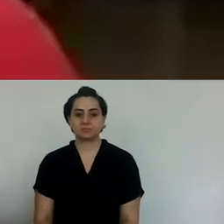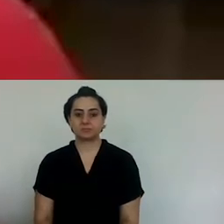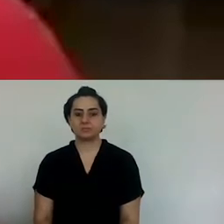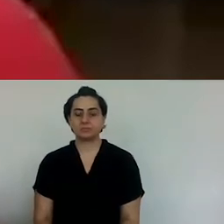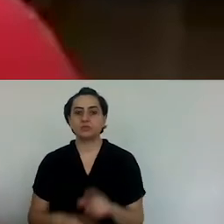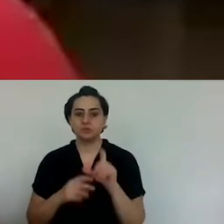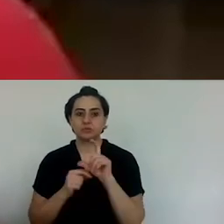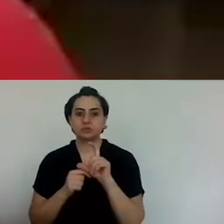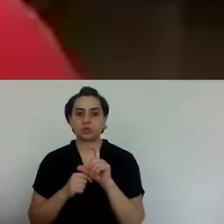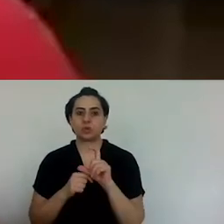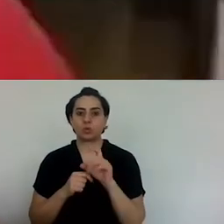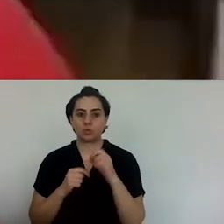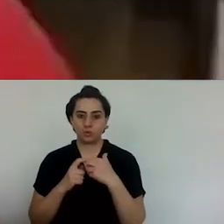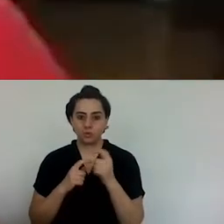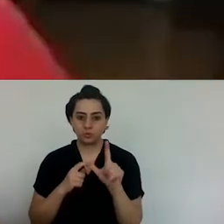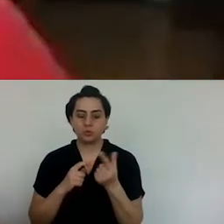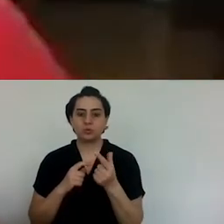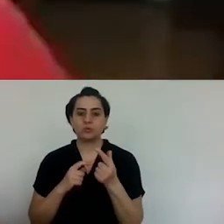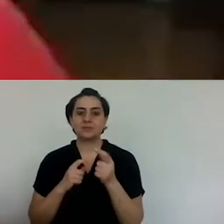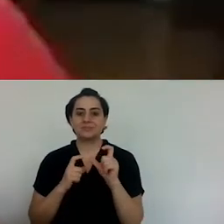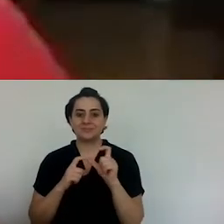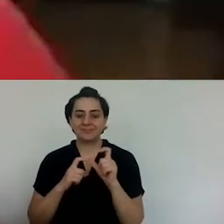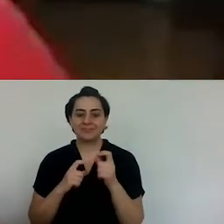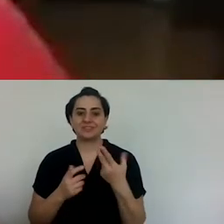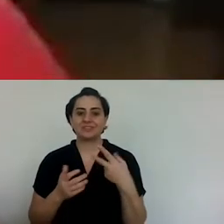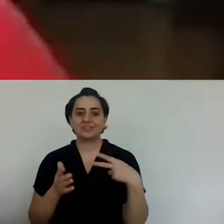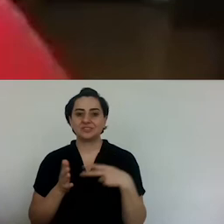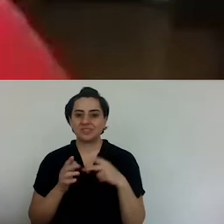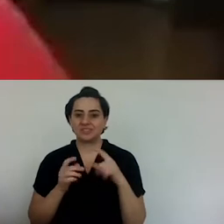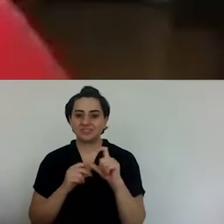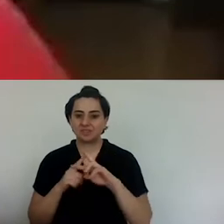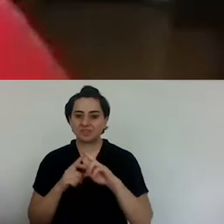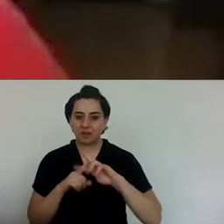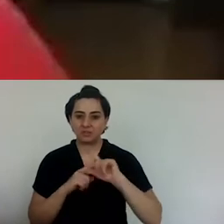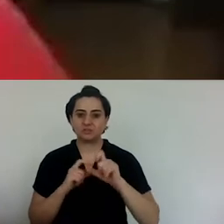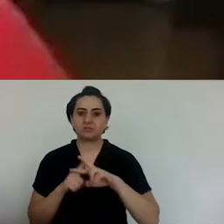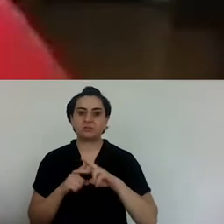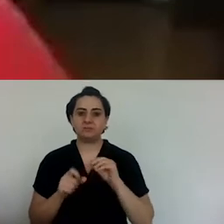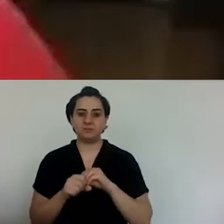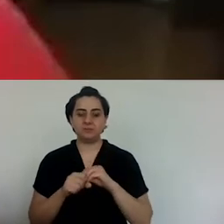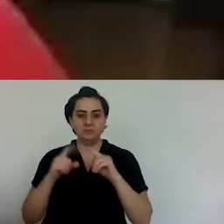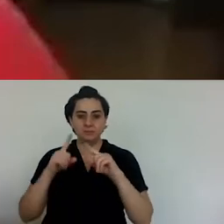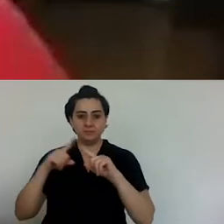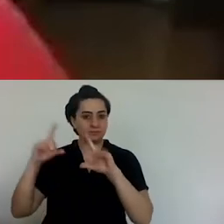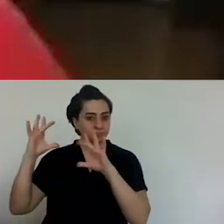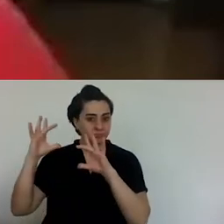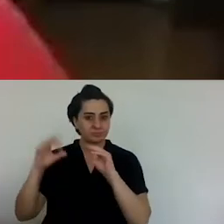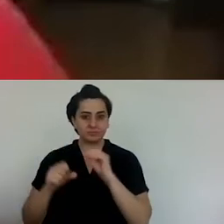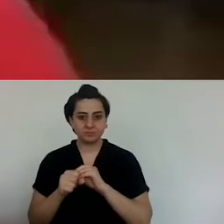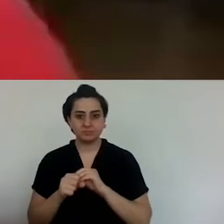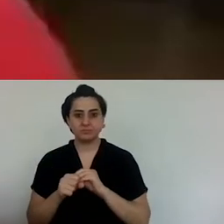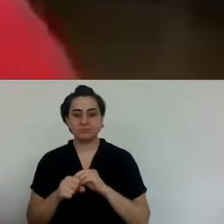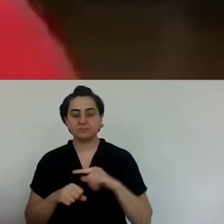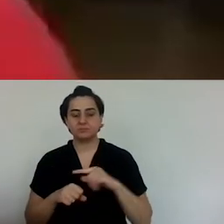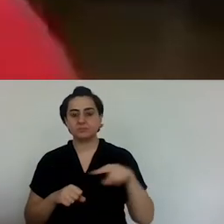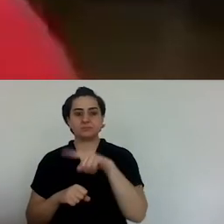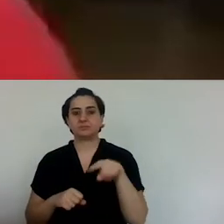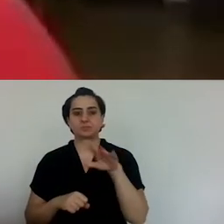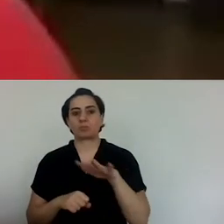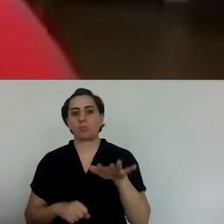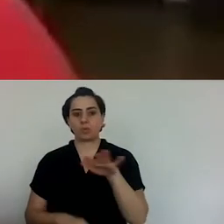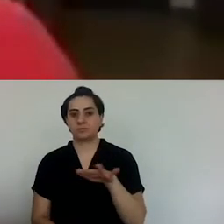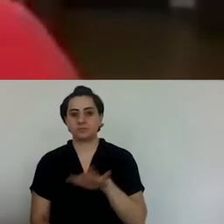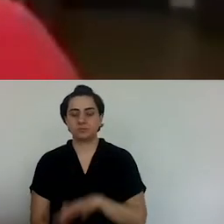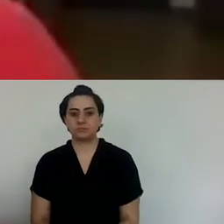For a long time, we